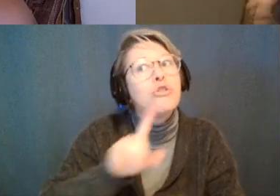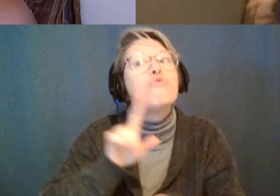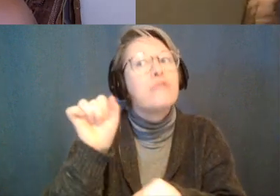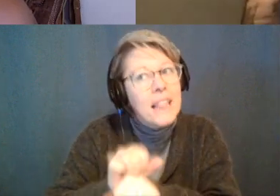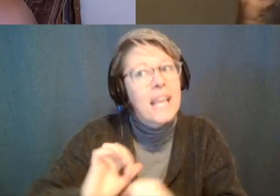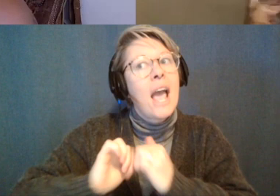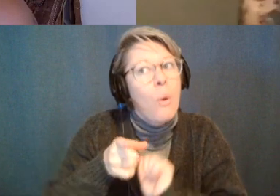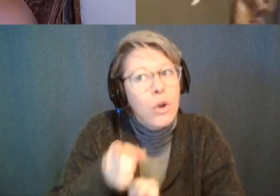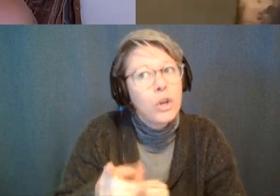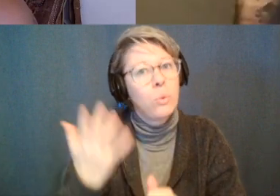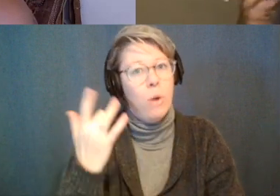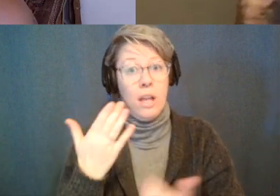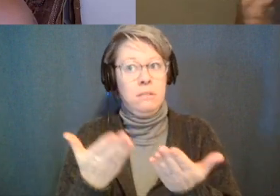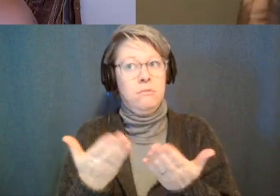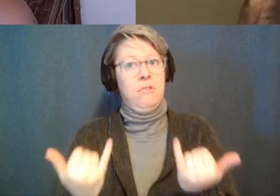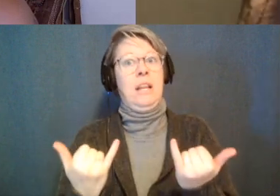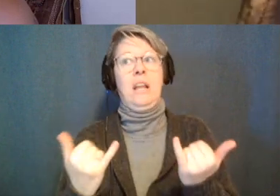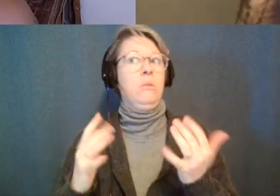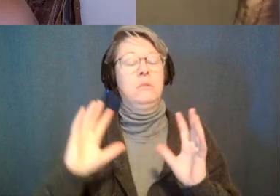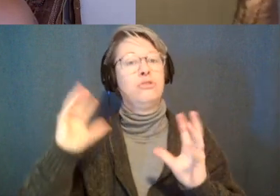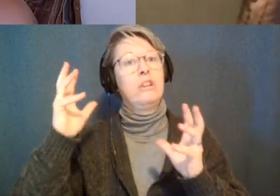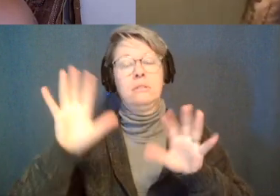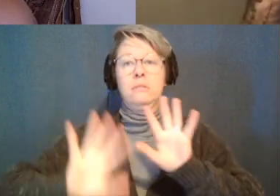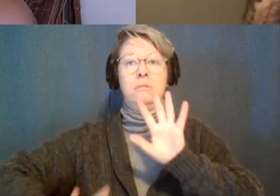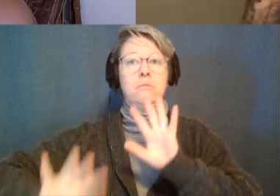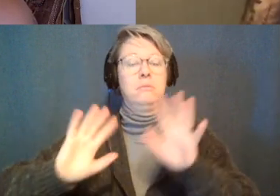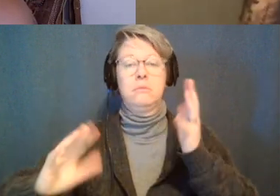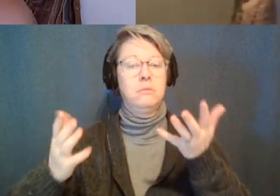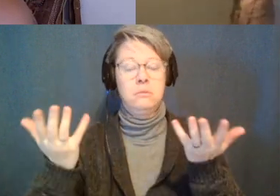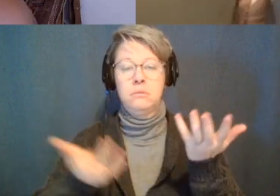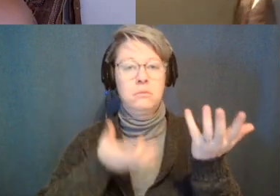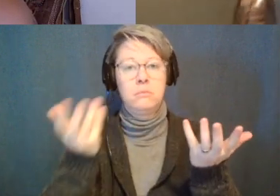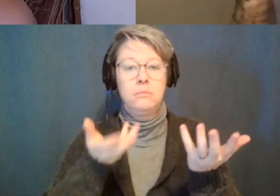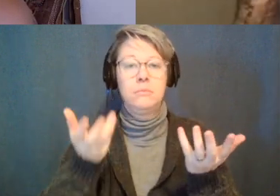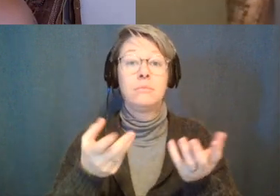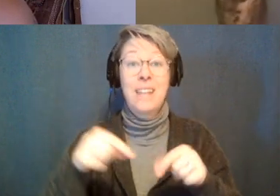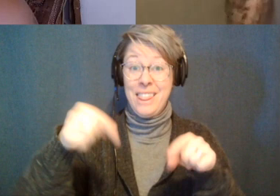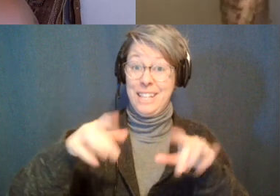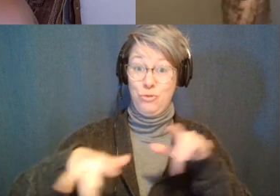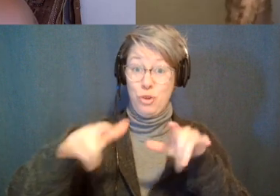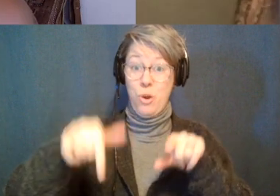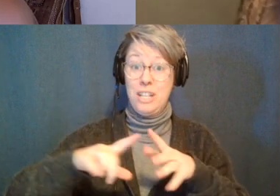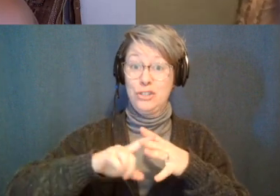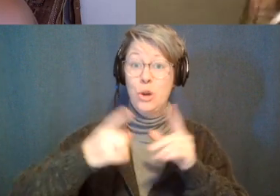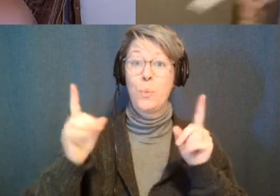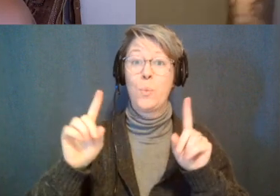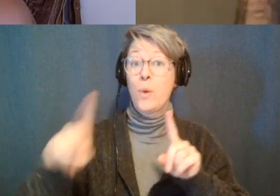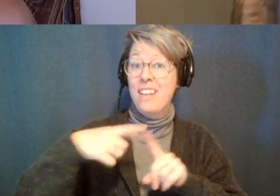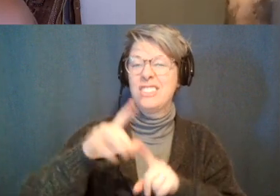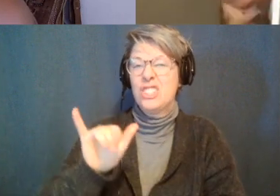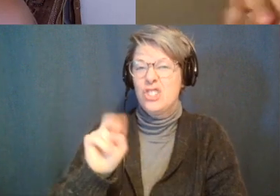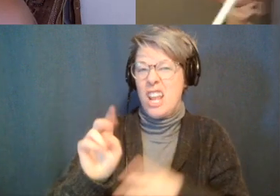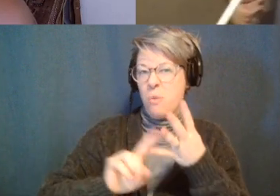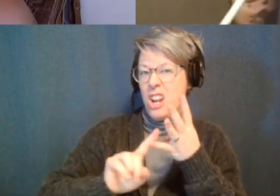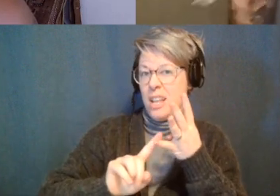like things are a little bit crazy at the moment with when we record this it's the end of january i didn't